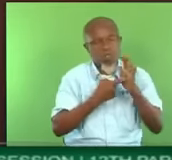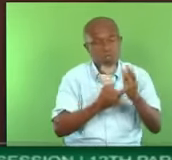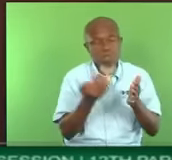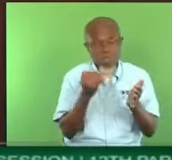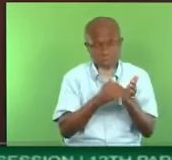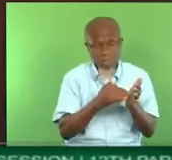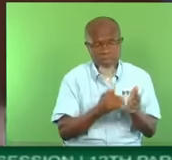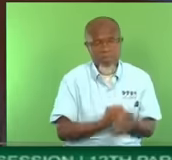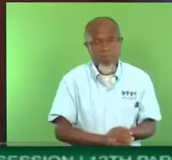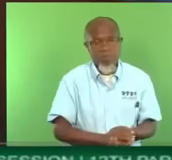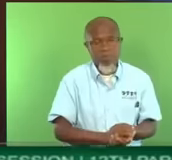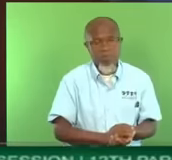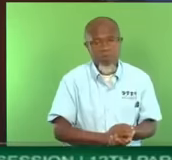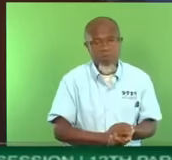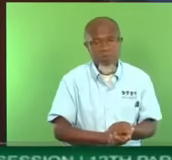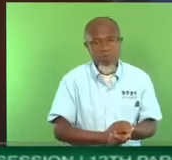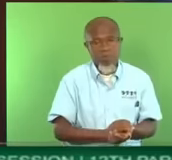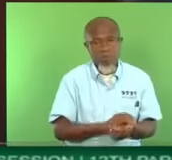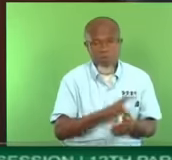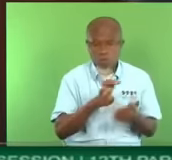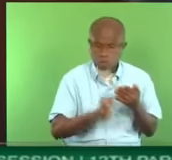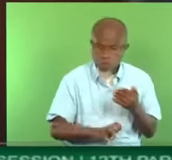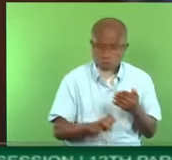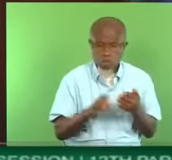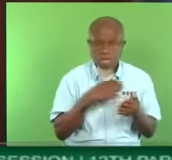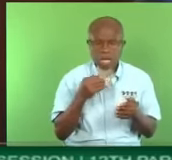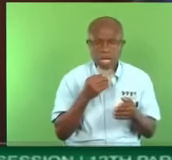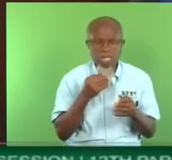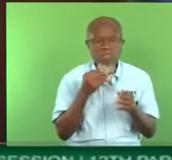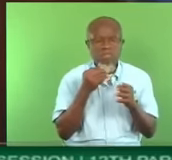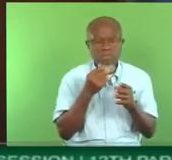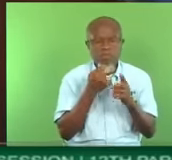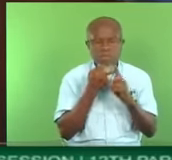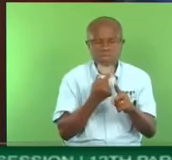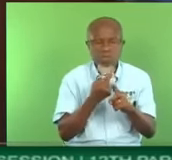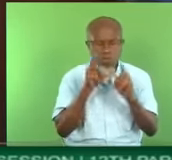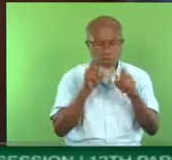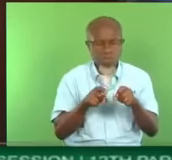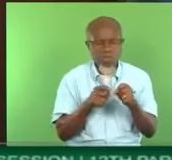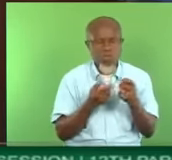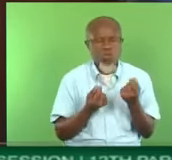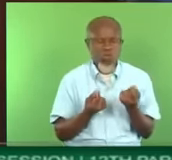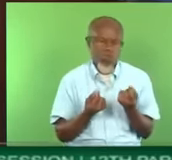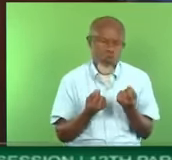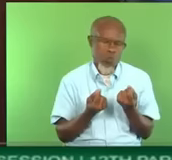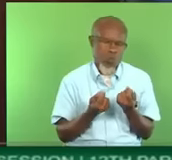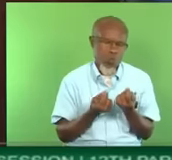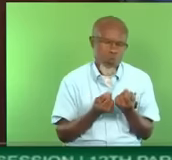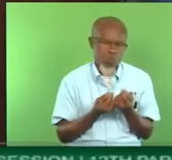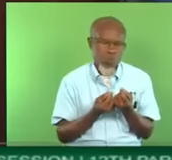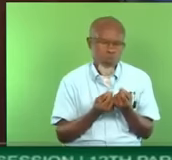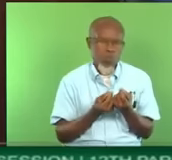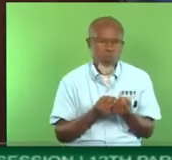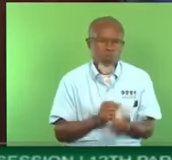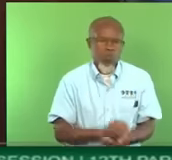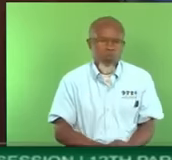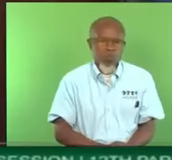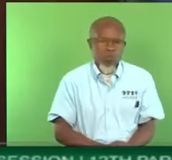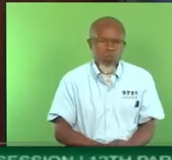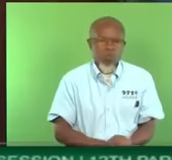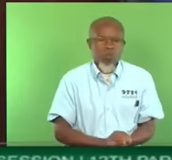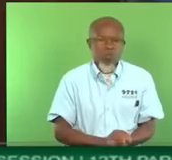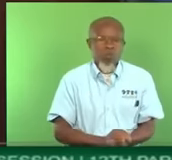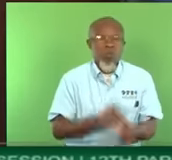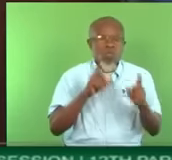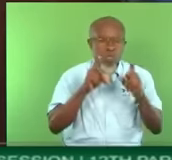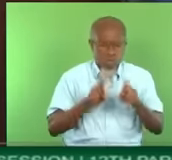Conclusion and recommendations of one part. And they are indicating with some technical things and so on. They need to do